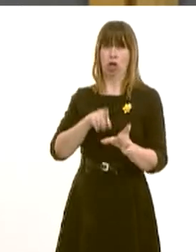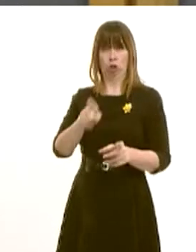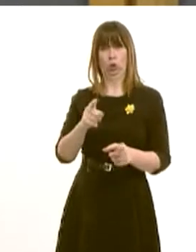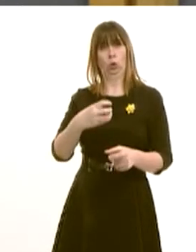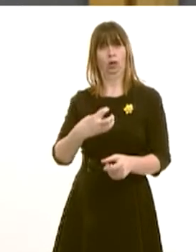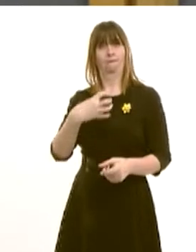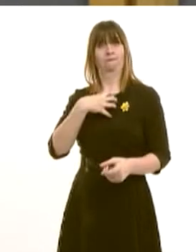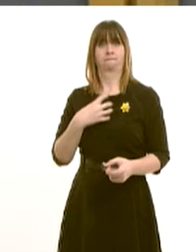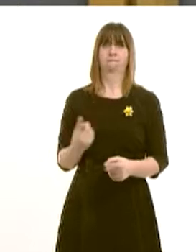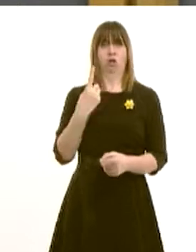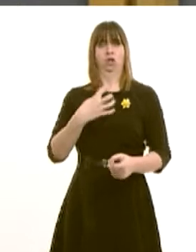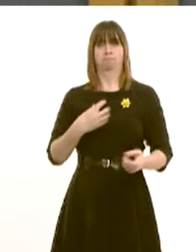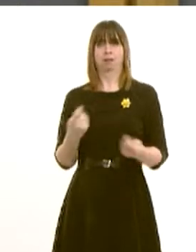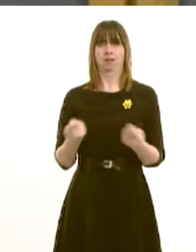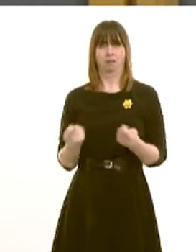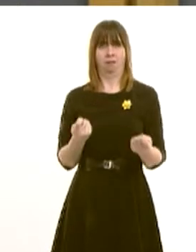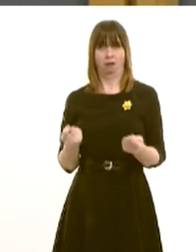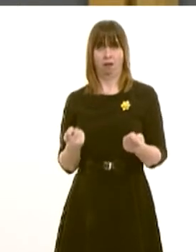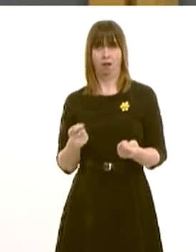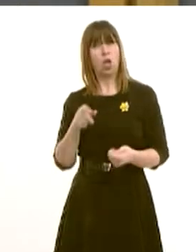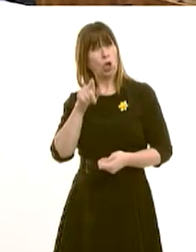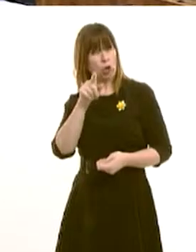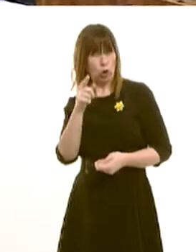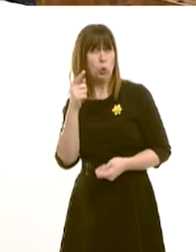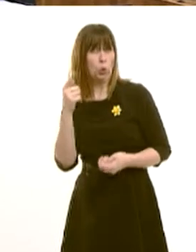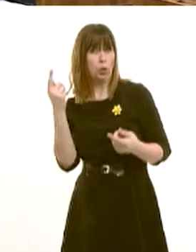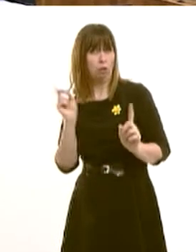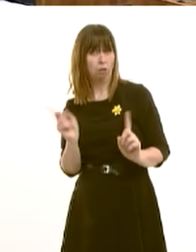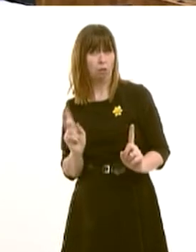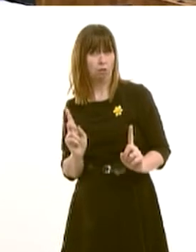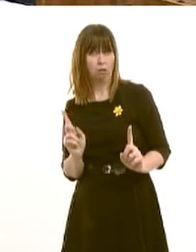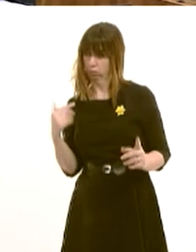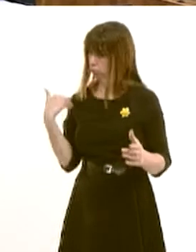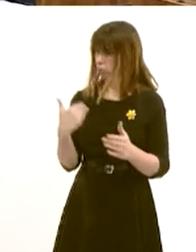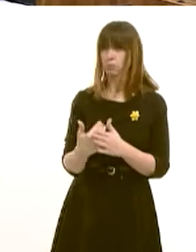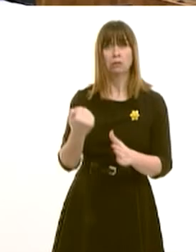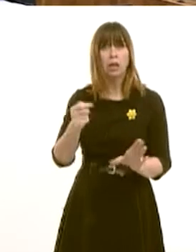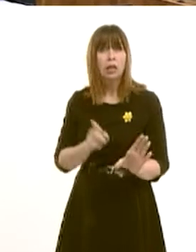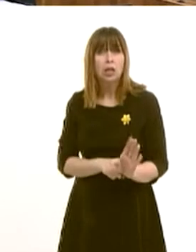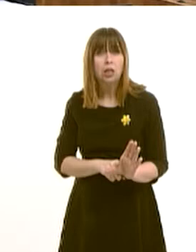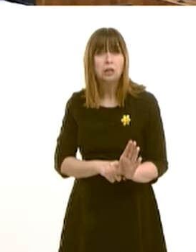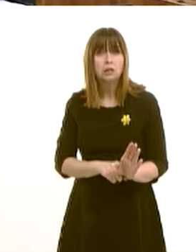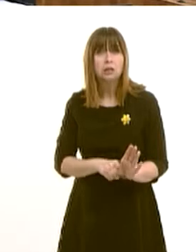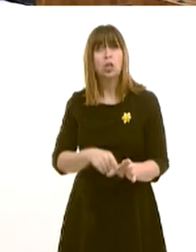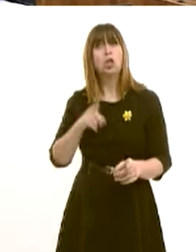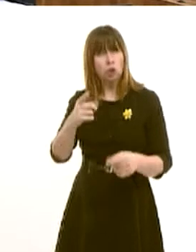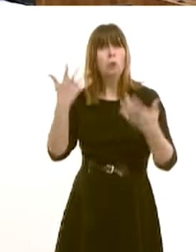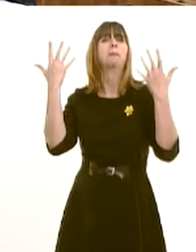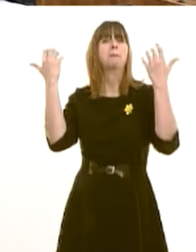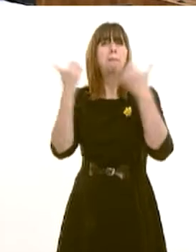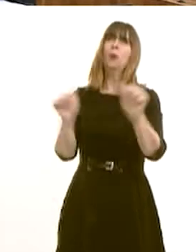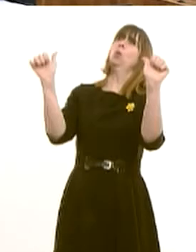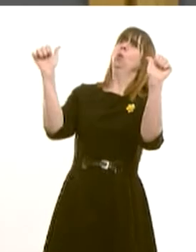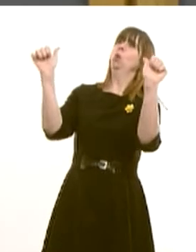Minister that wouldn't have been secured in any event? Put simply, First Minister, what have you won from